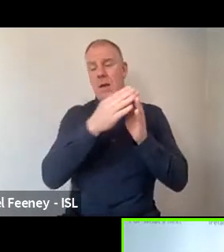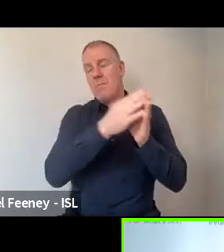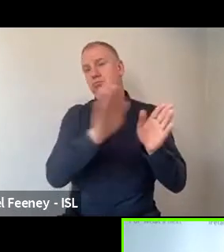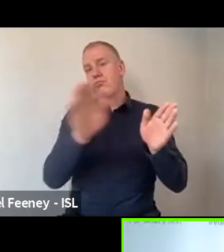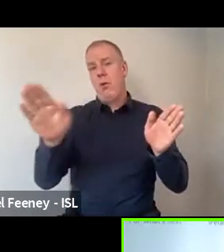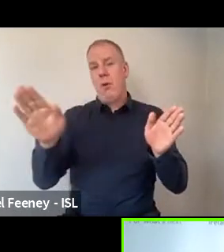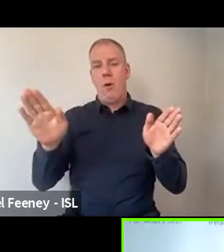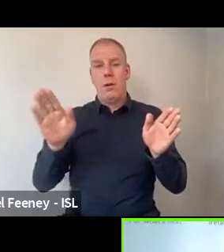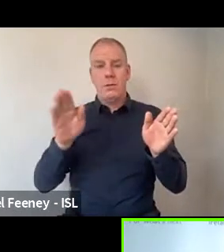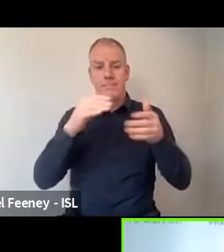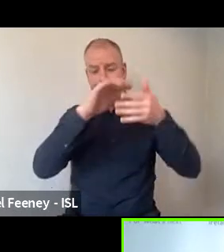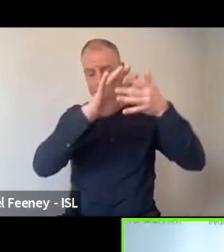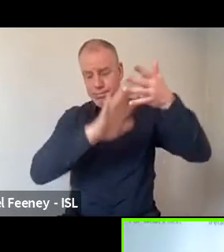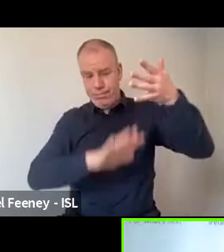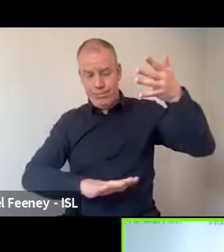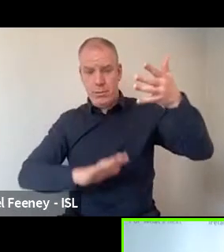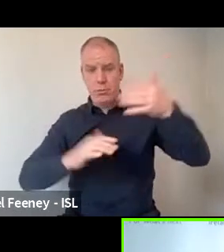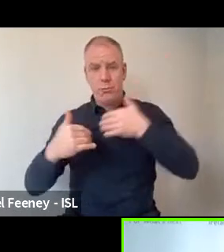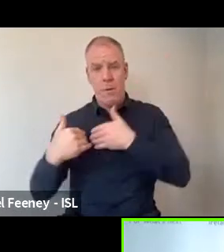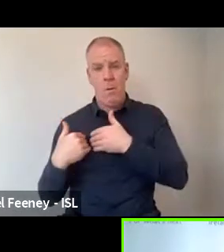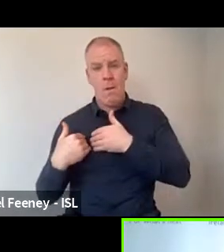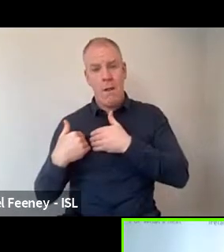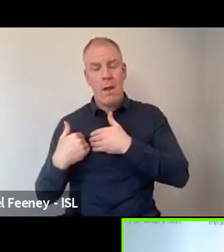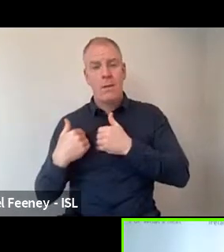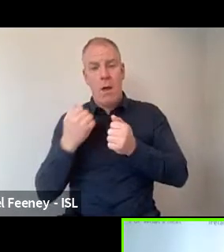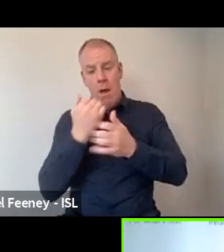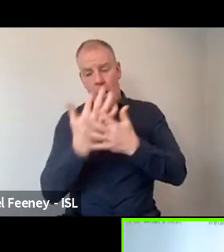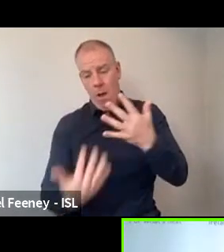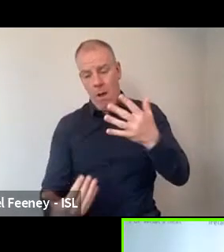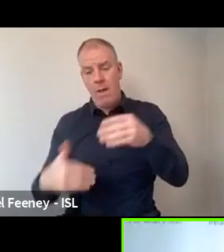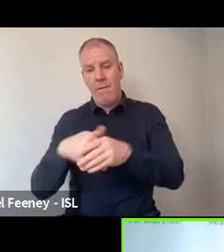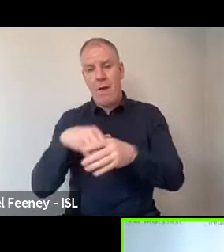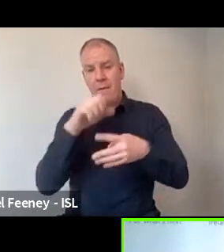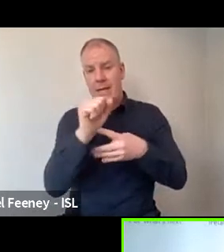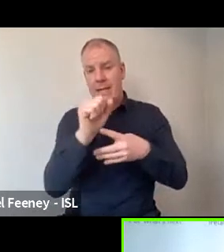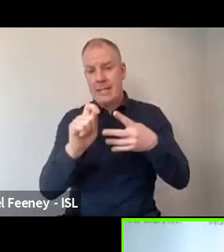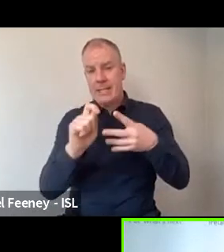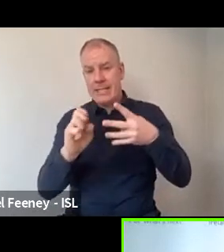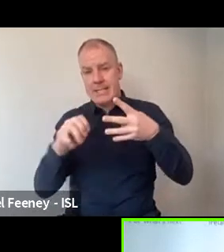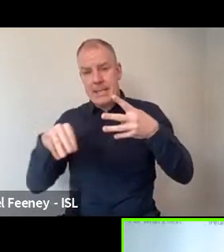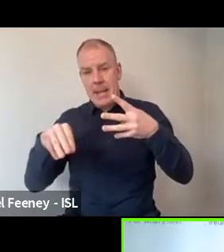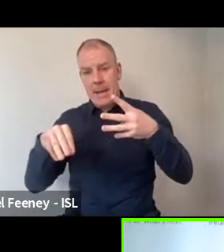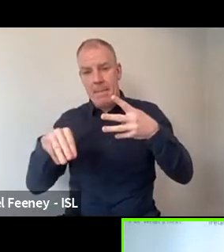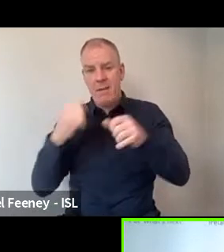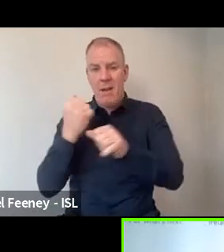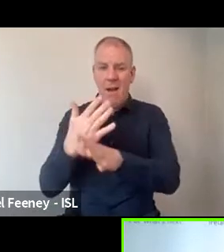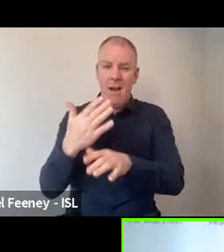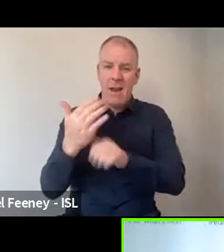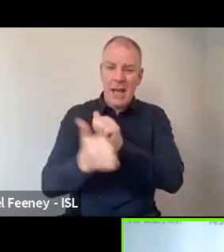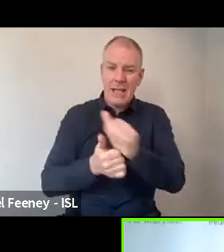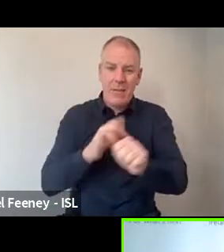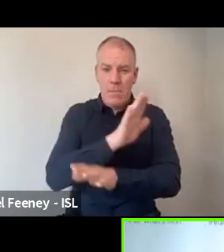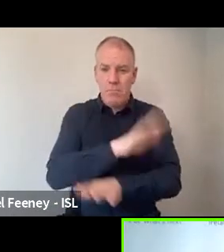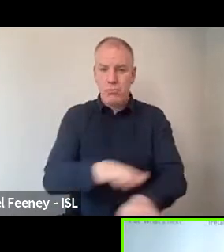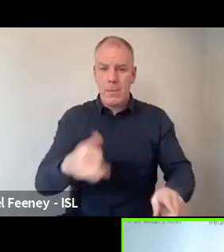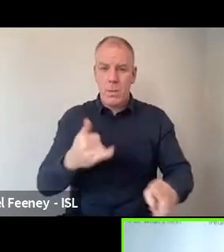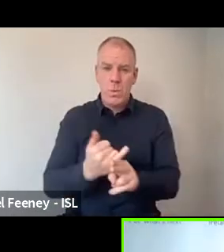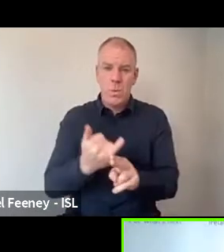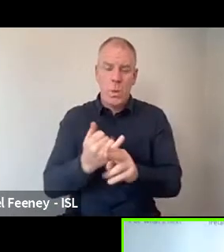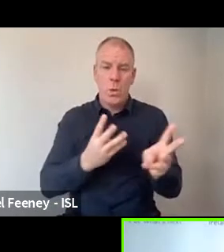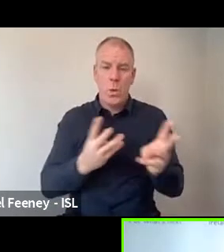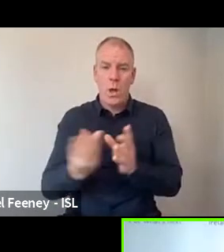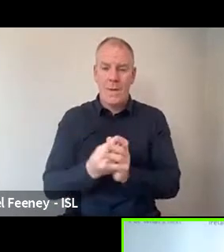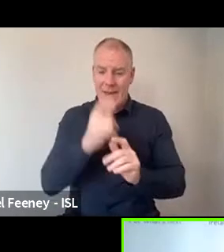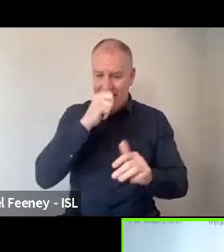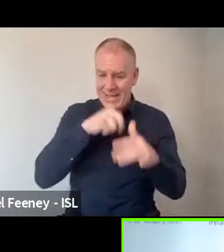at the moment. We cover really all areas of STEM and every every kind of activity from from primary schools, working, working with